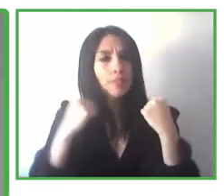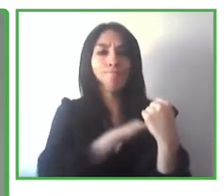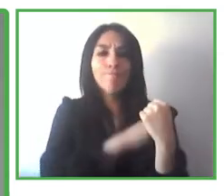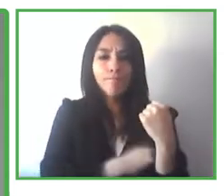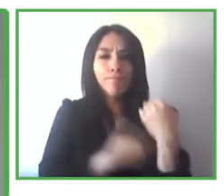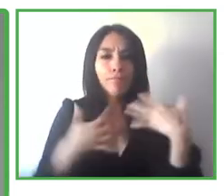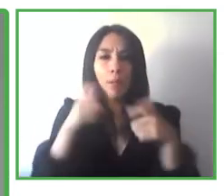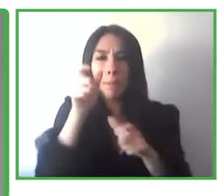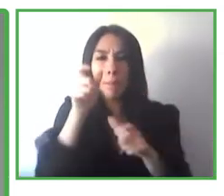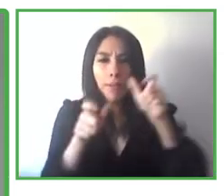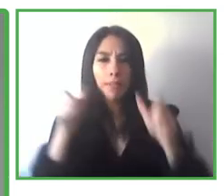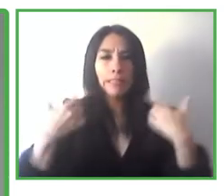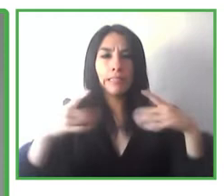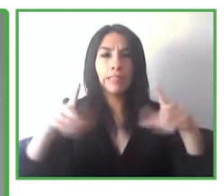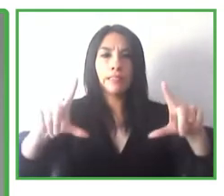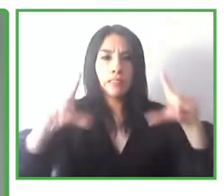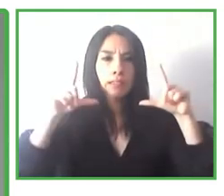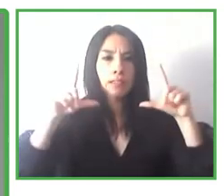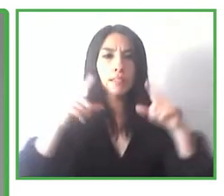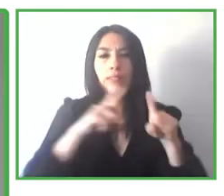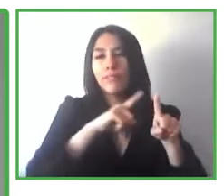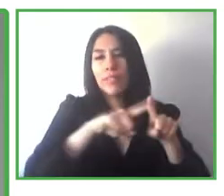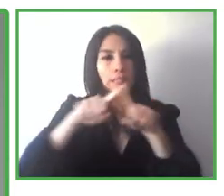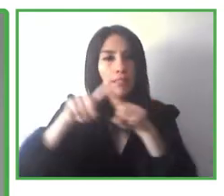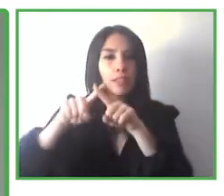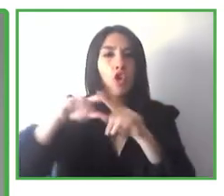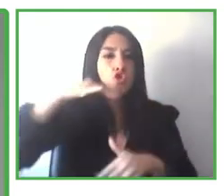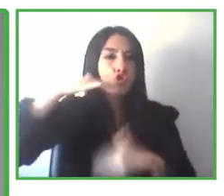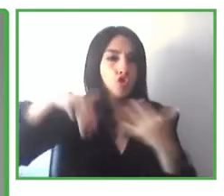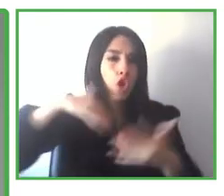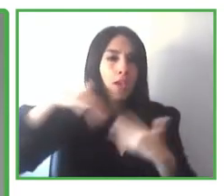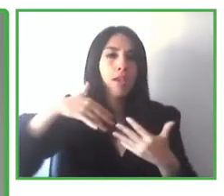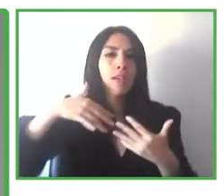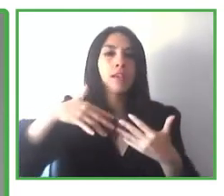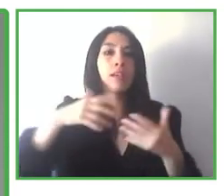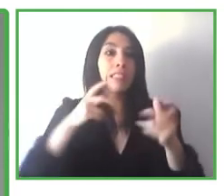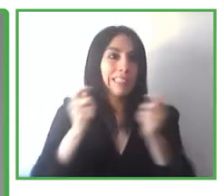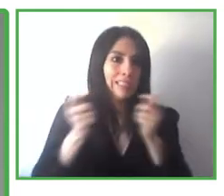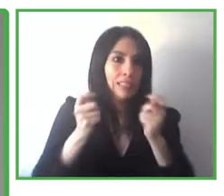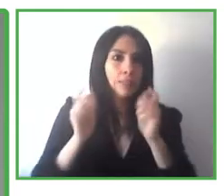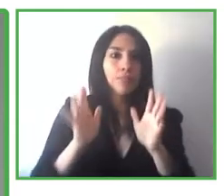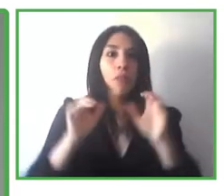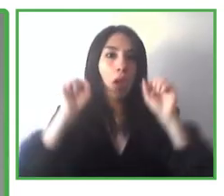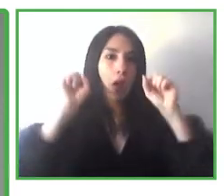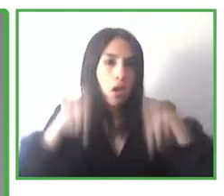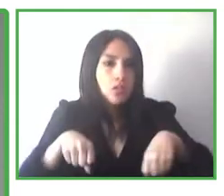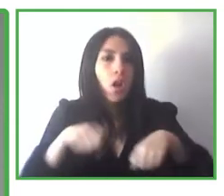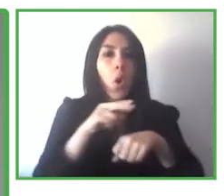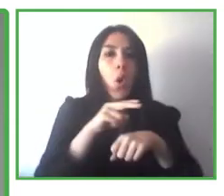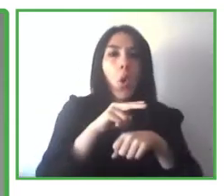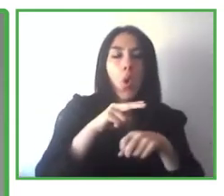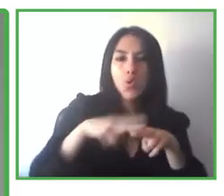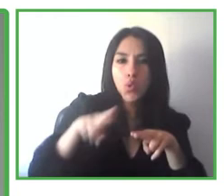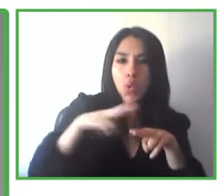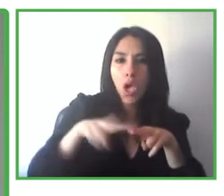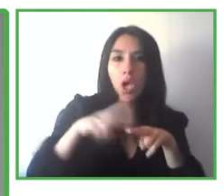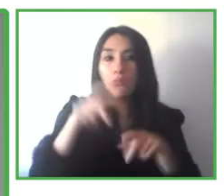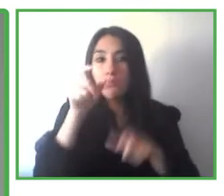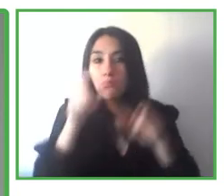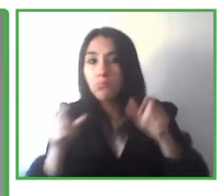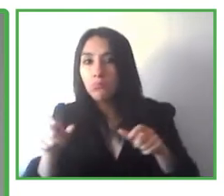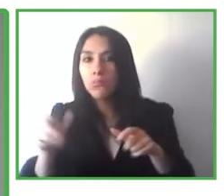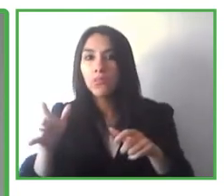society or in different socioeconomic aspects of it. And that it can be used by different stakeholders or different